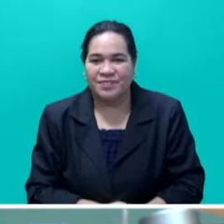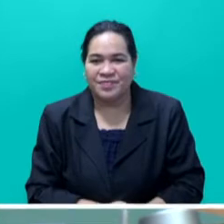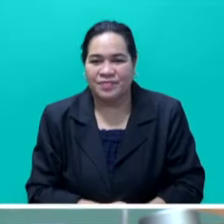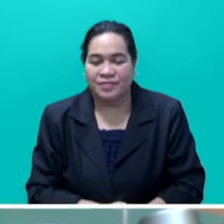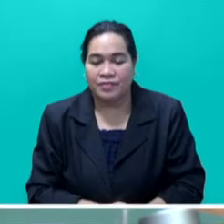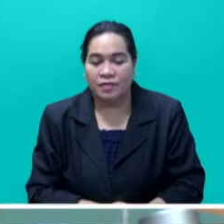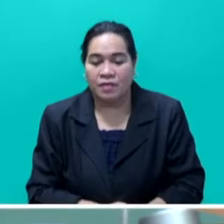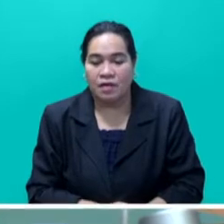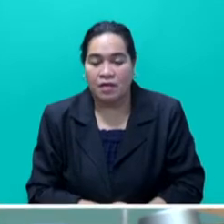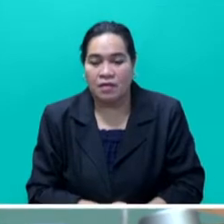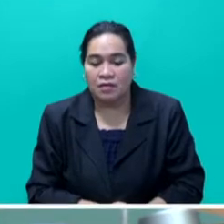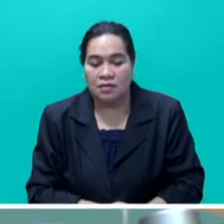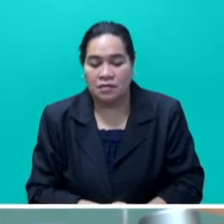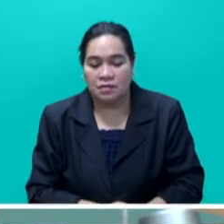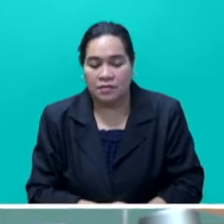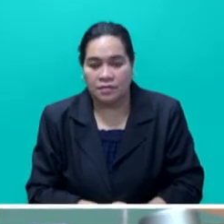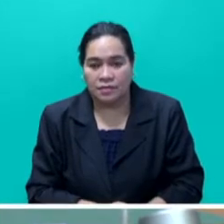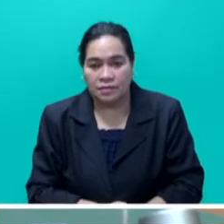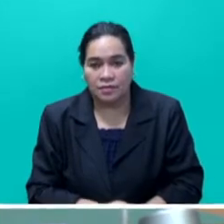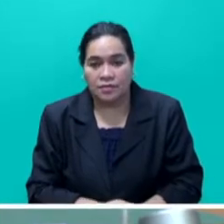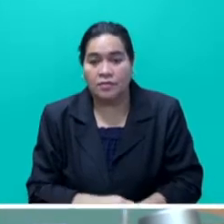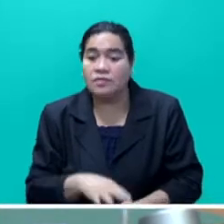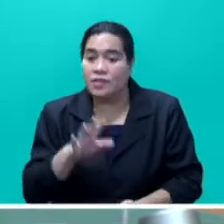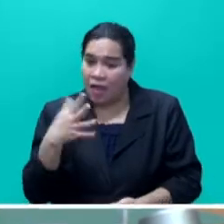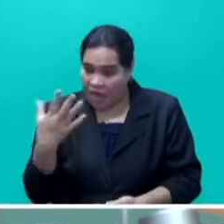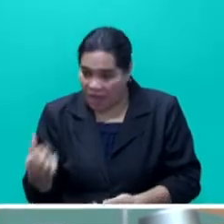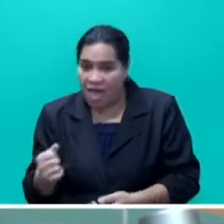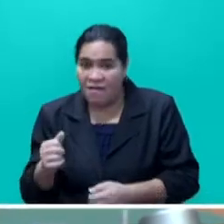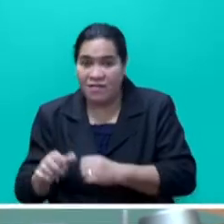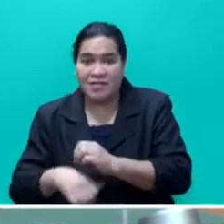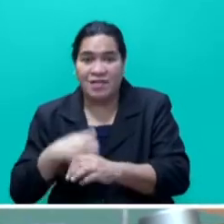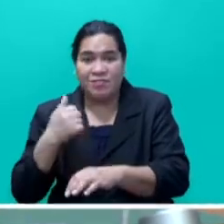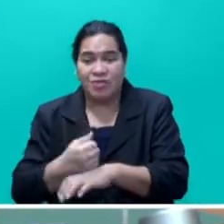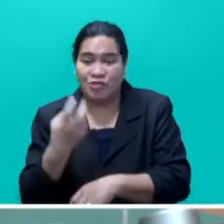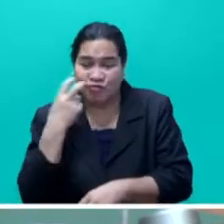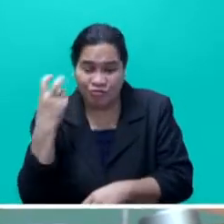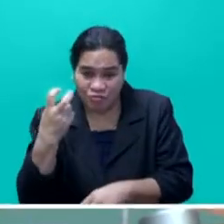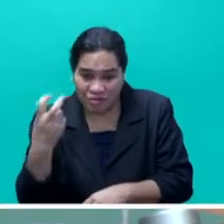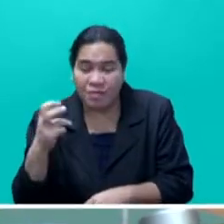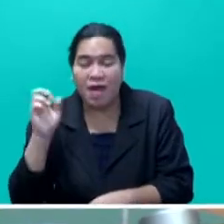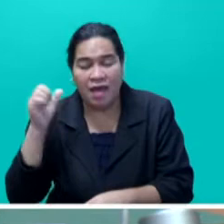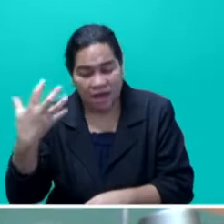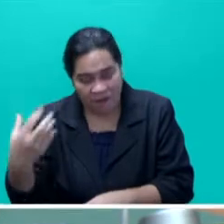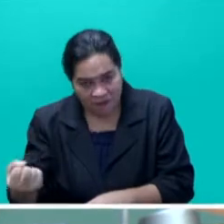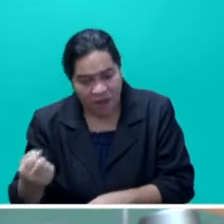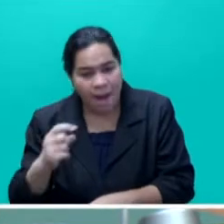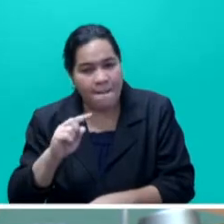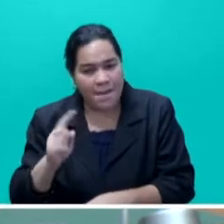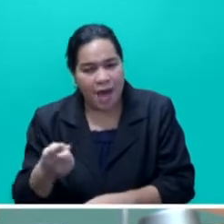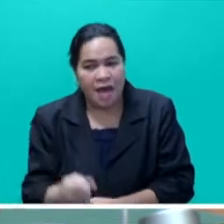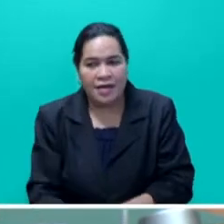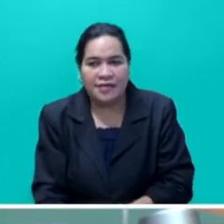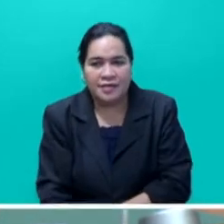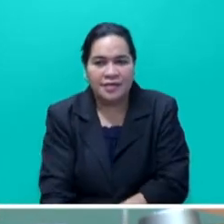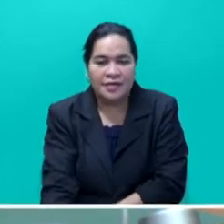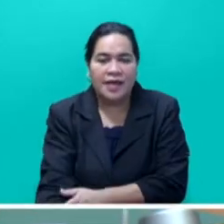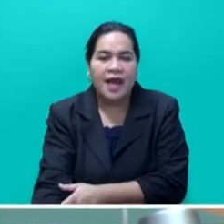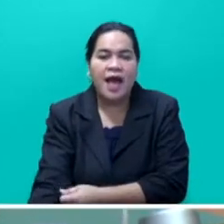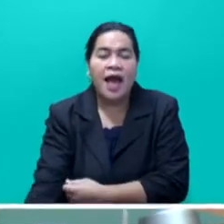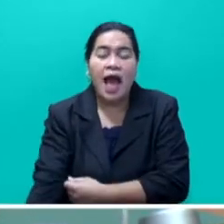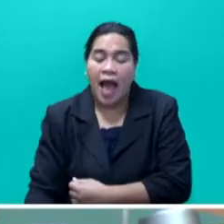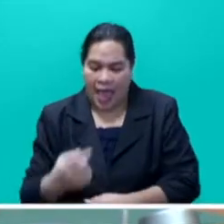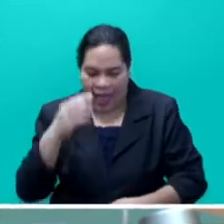Sayer, despite an established tourism sector, I strongly feel that we still have a strategic advantage in agriculture.